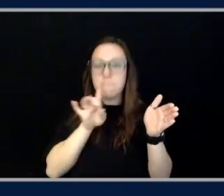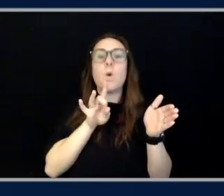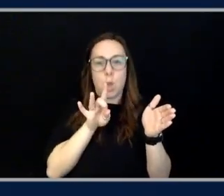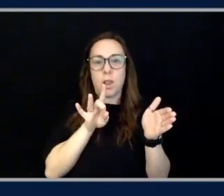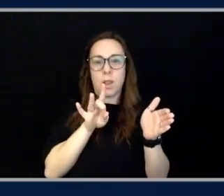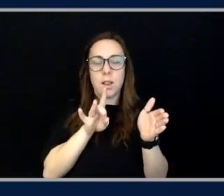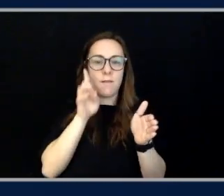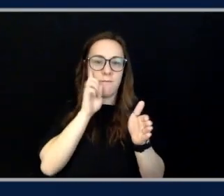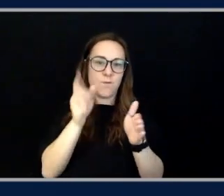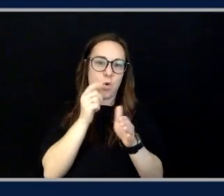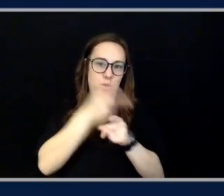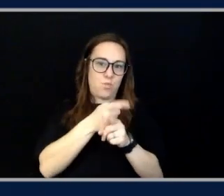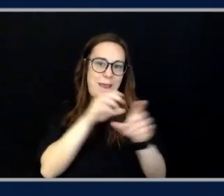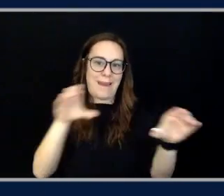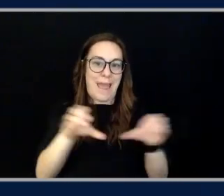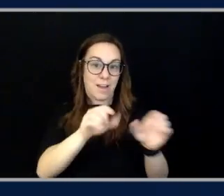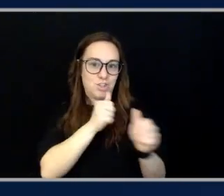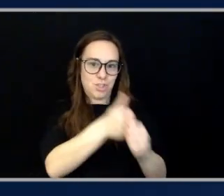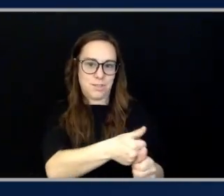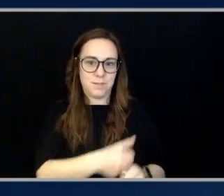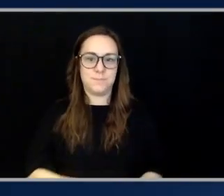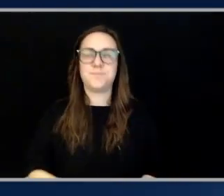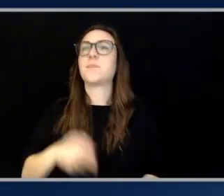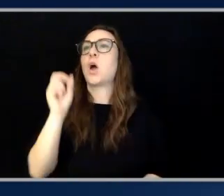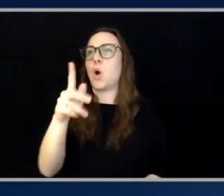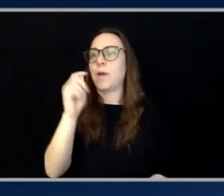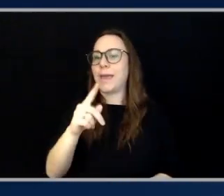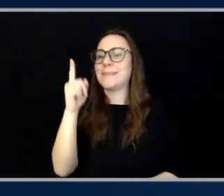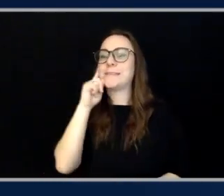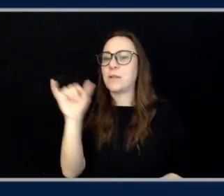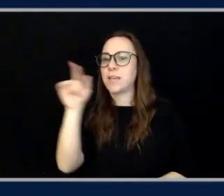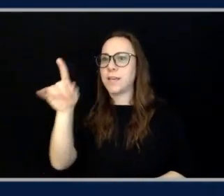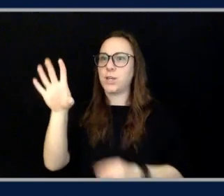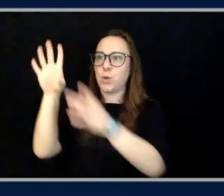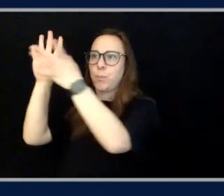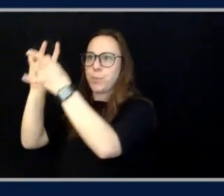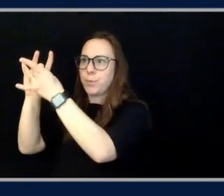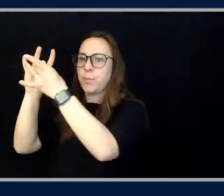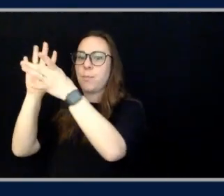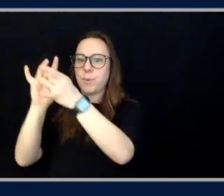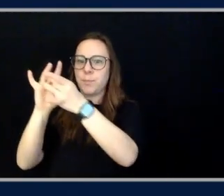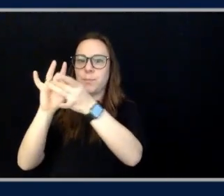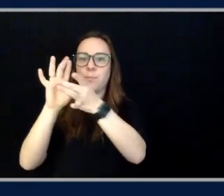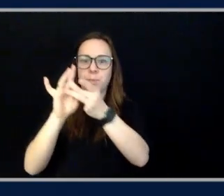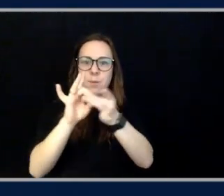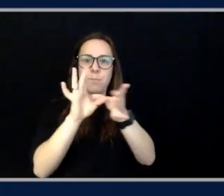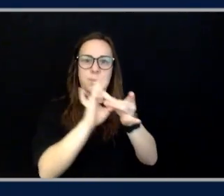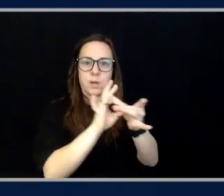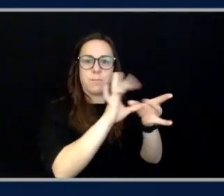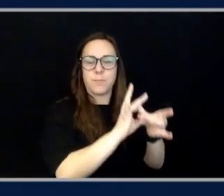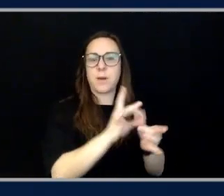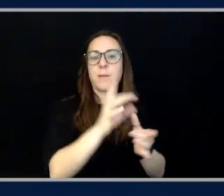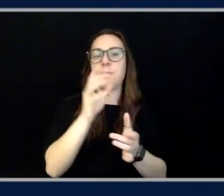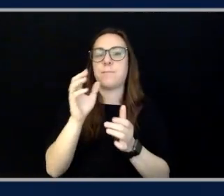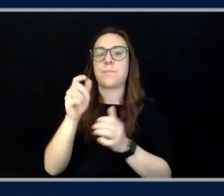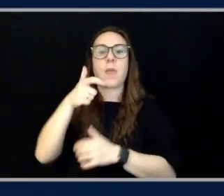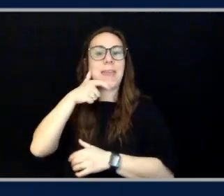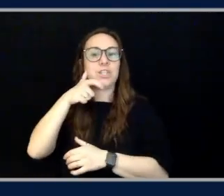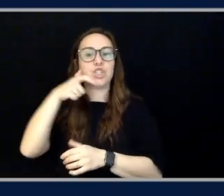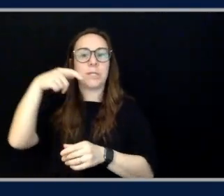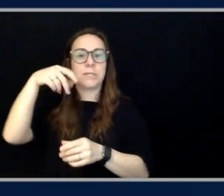let me, let me see if I got it. It sounds like you're chaining things together and each link in the chain is an agent, right? That has a